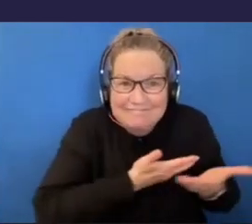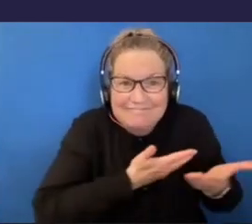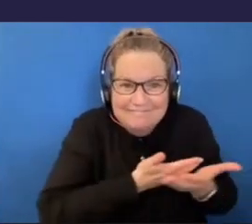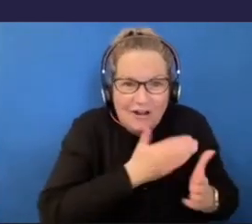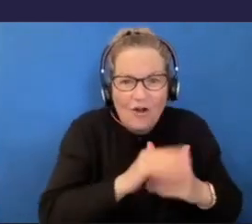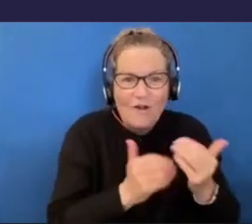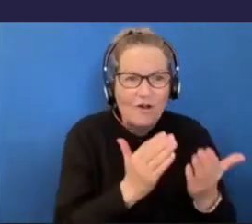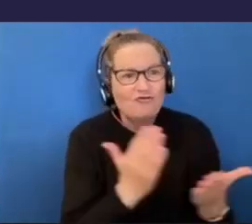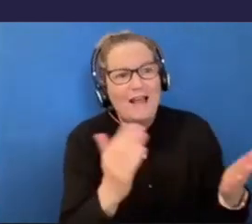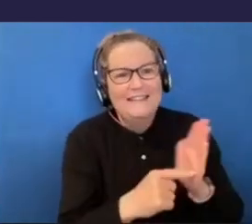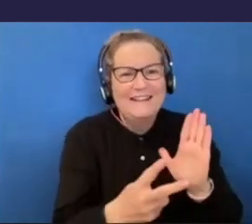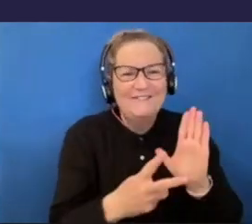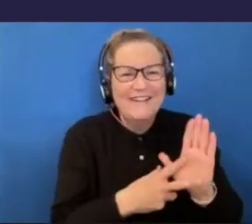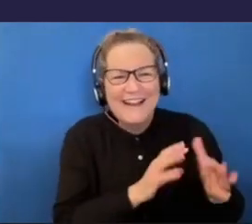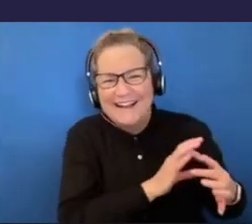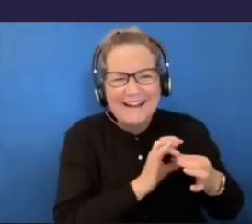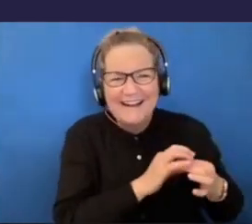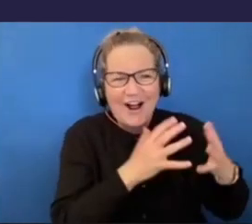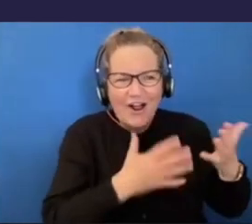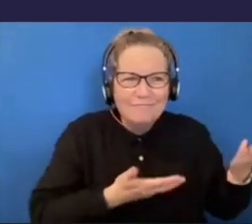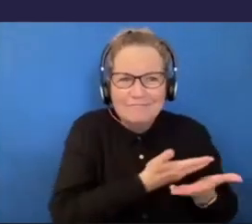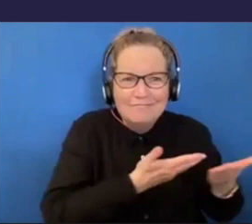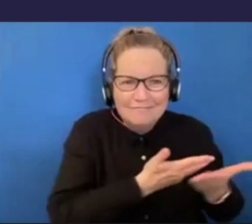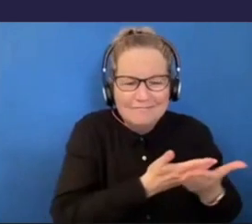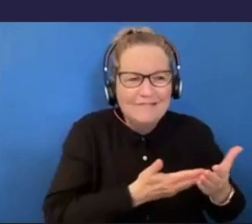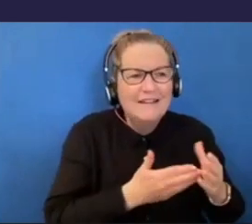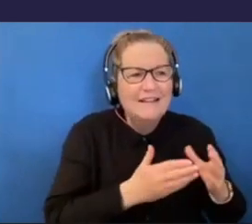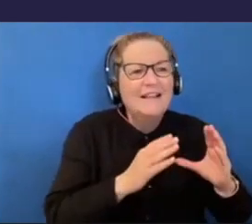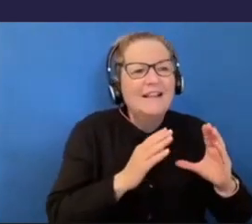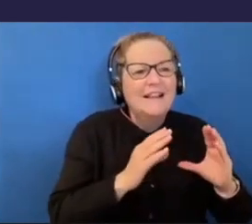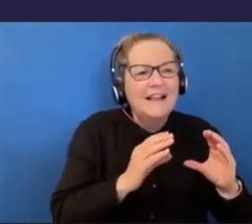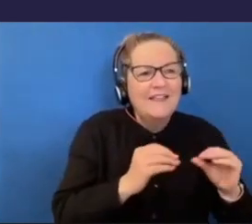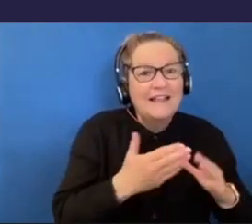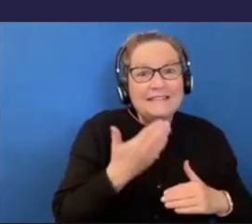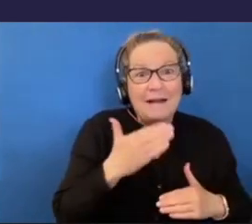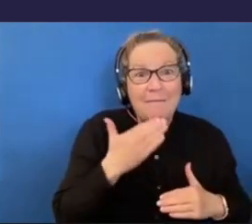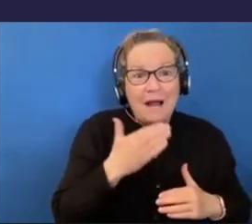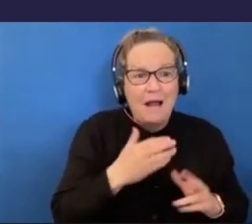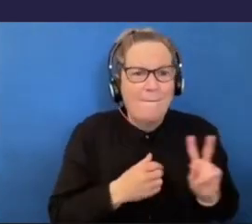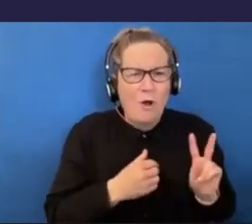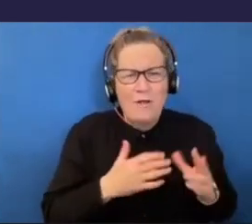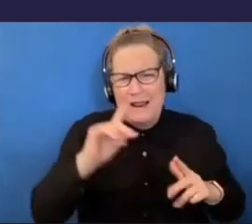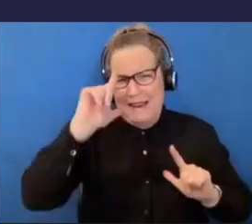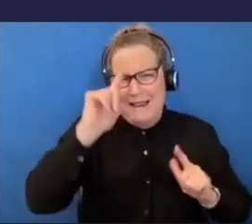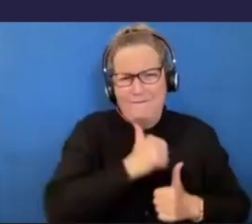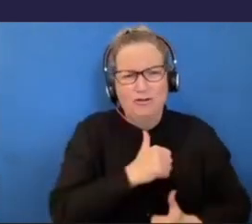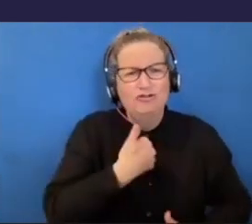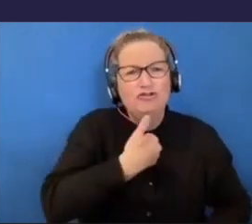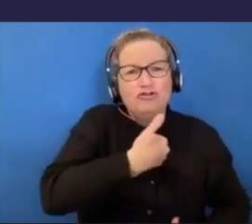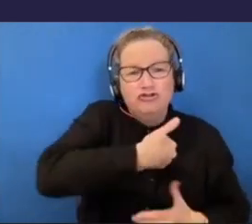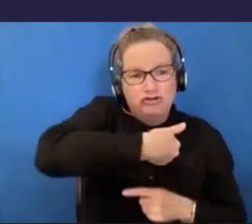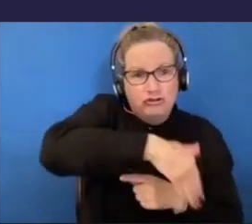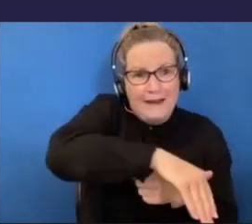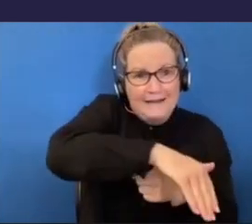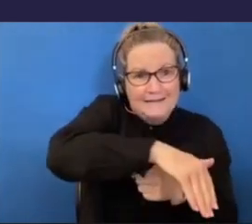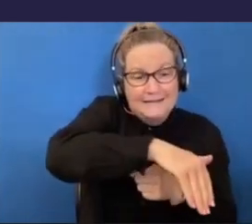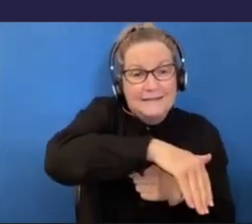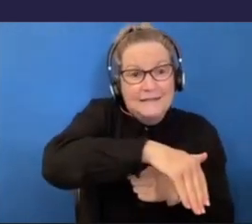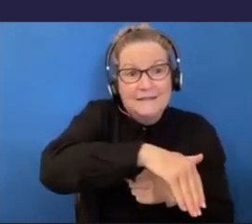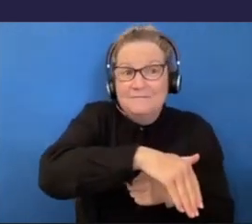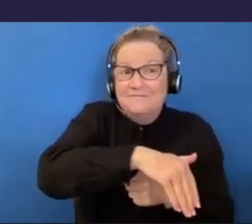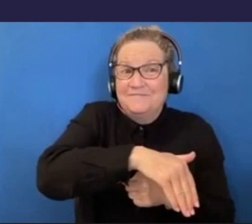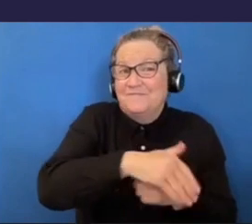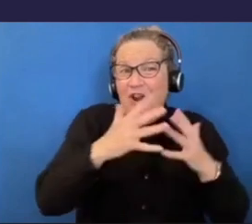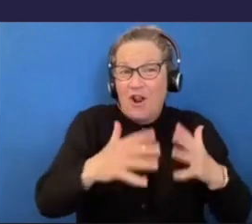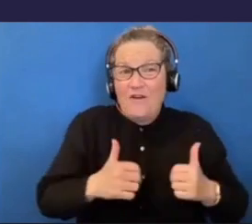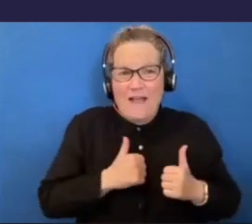and then, um, I lived there over the summer and we're both big cricket fans. So, we spent a lot of time just sitting in front